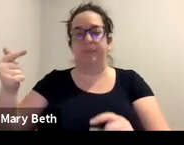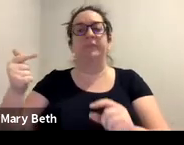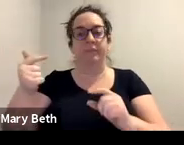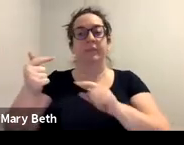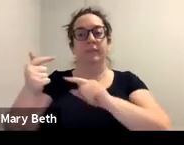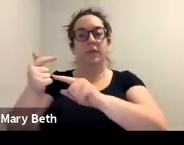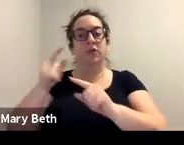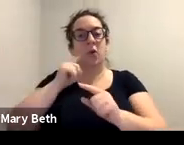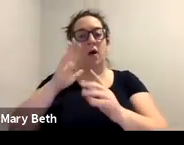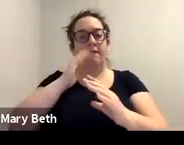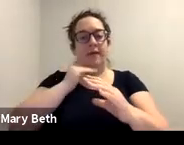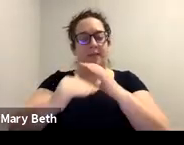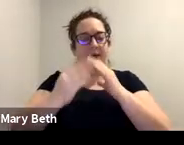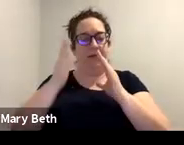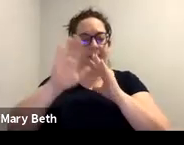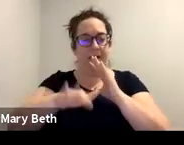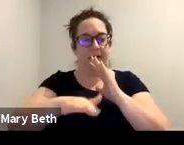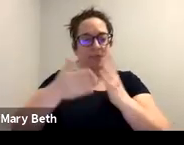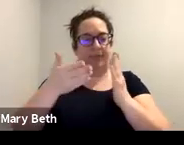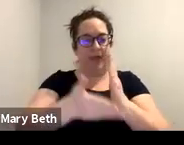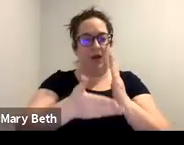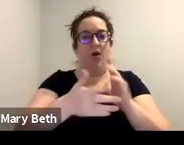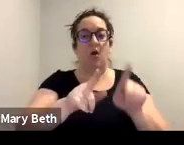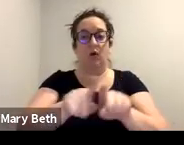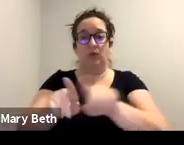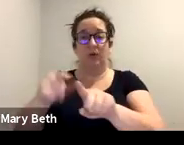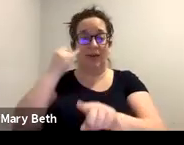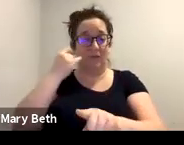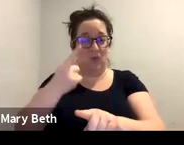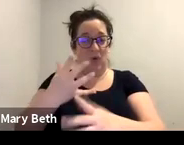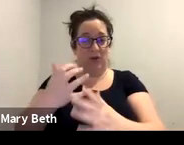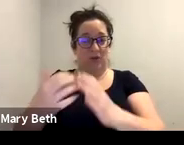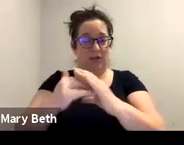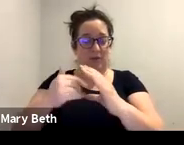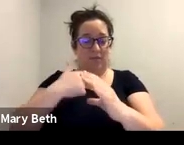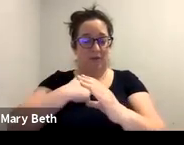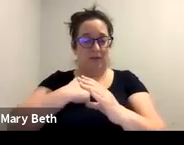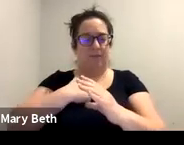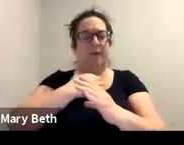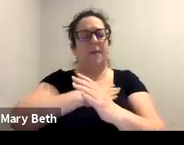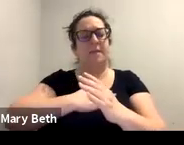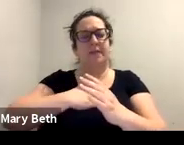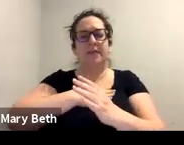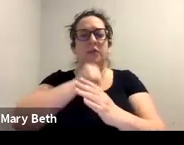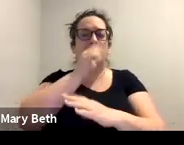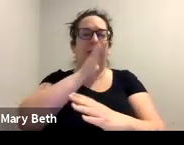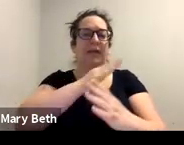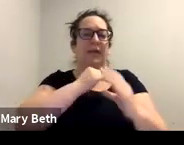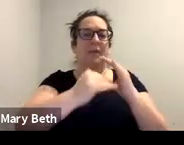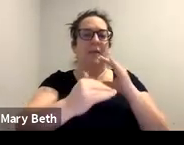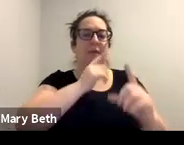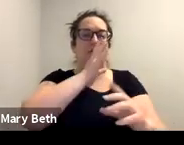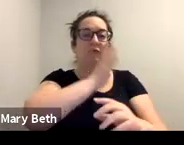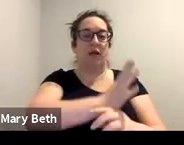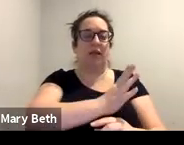also at the bottom. I would really encourage you to email legal line and copy me instead of just emailing me directly, just because sometimes